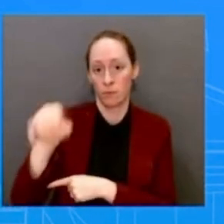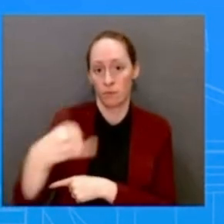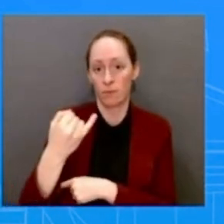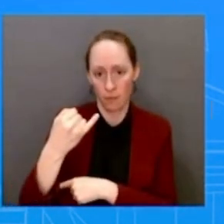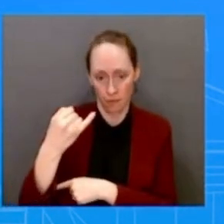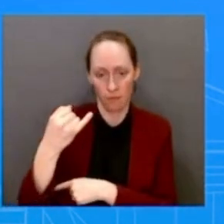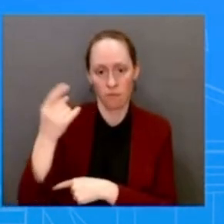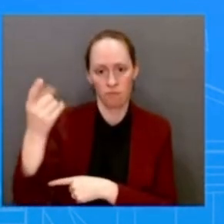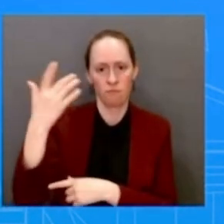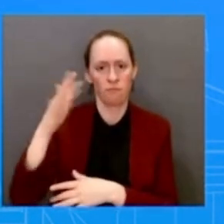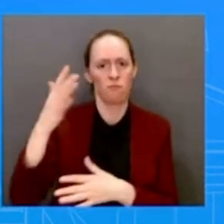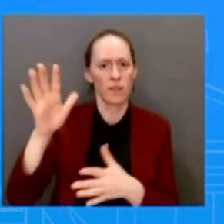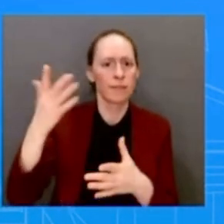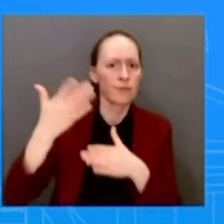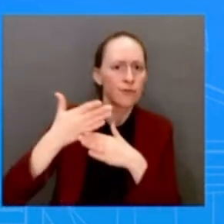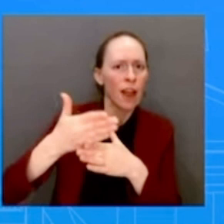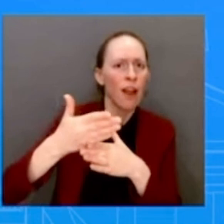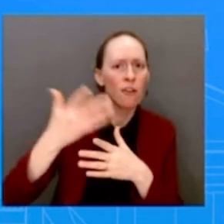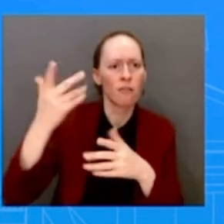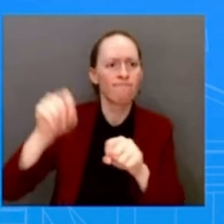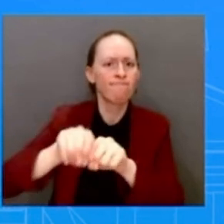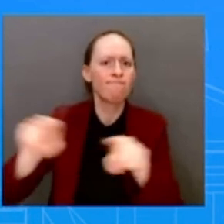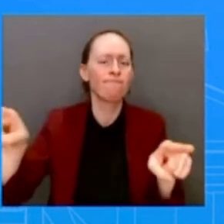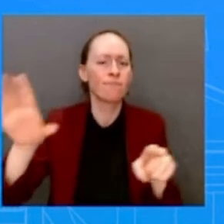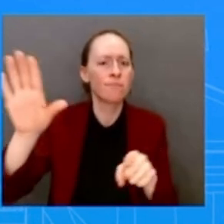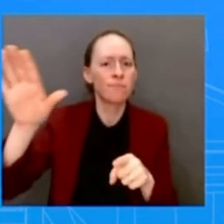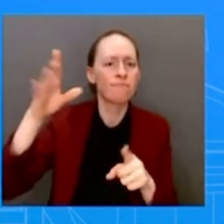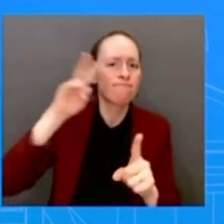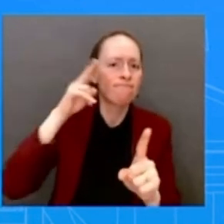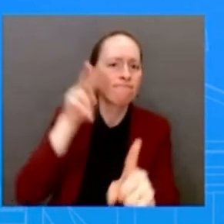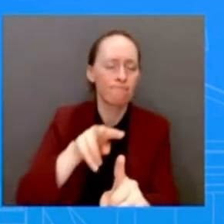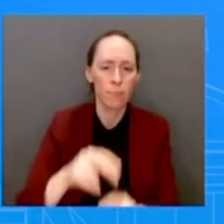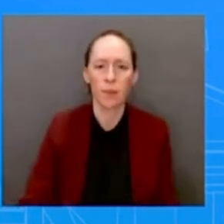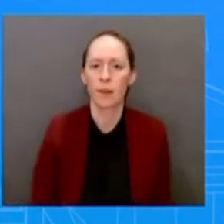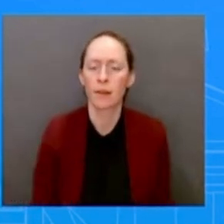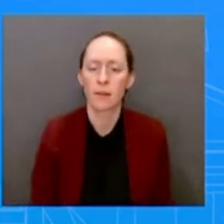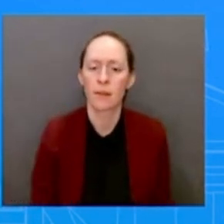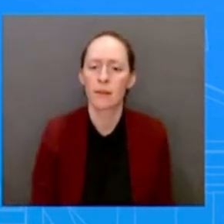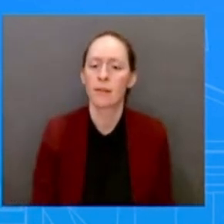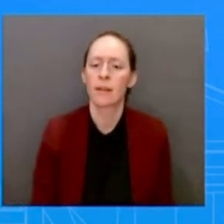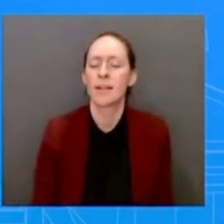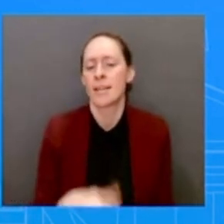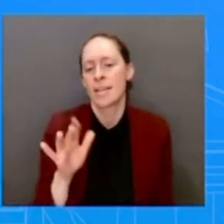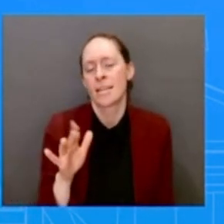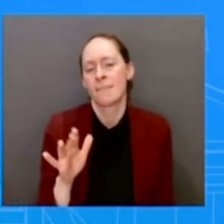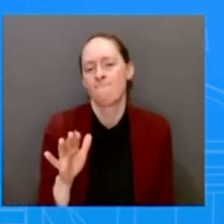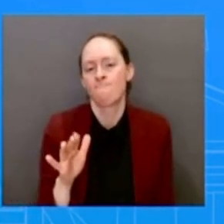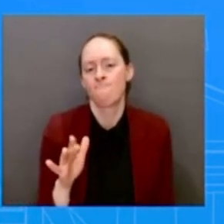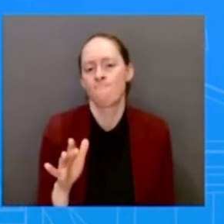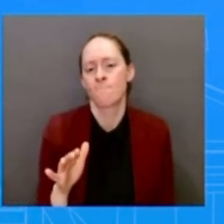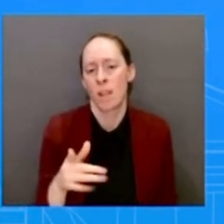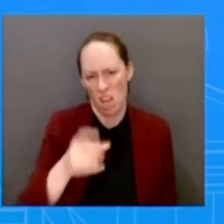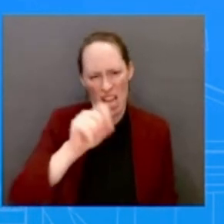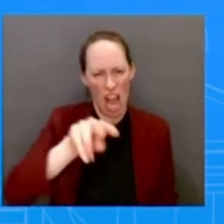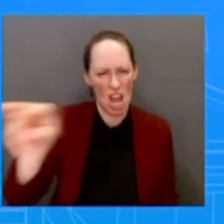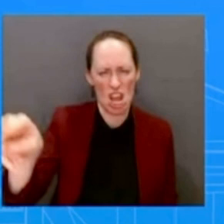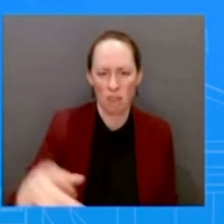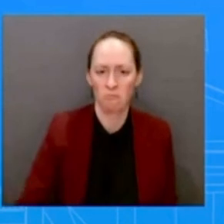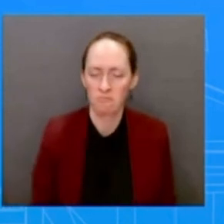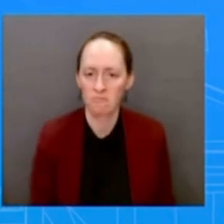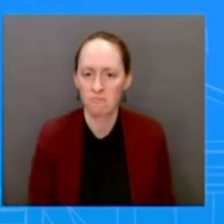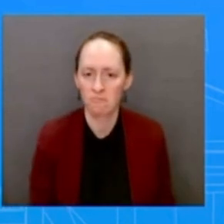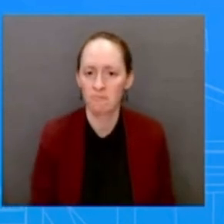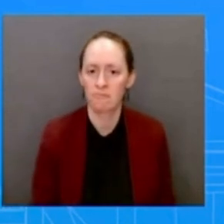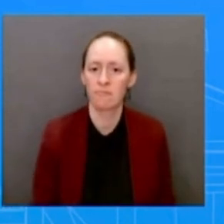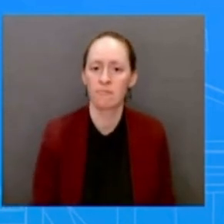to get ahead of that, or I'll just, you know, make sure, you know, refer you to that. But I'm just not going to have anything more than what I just laid out.